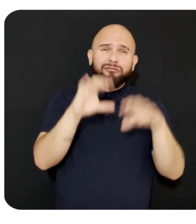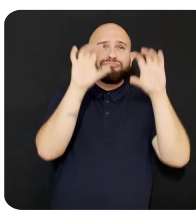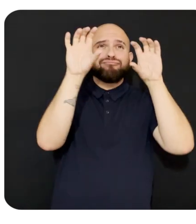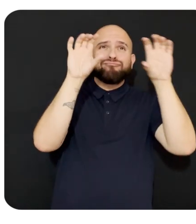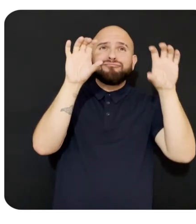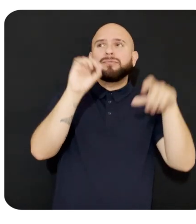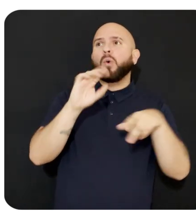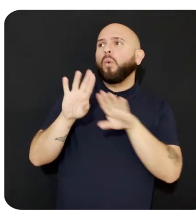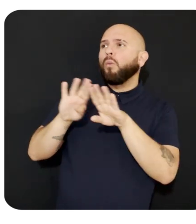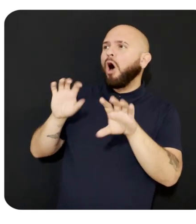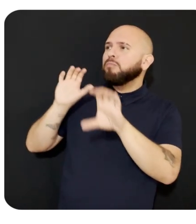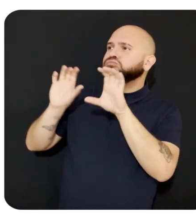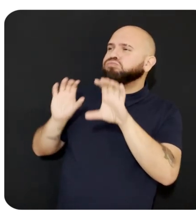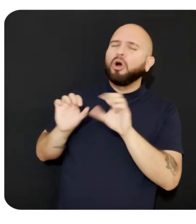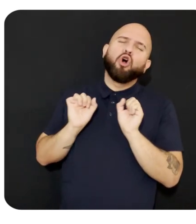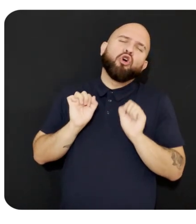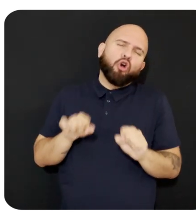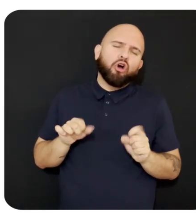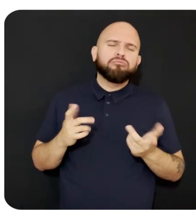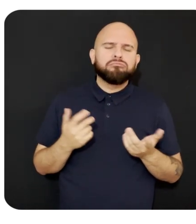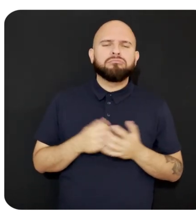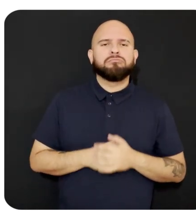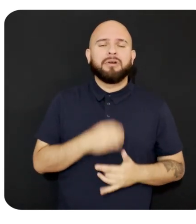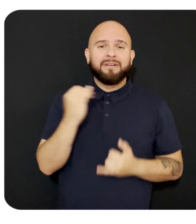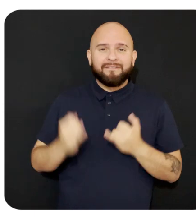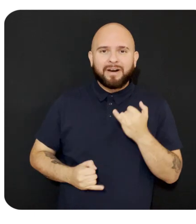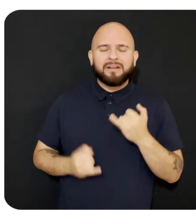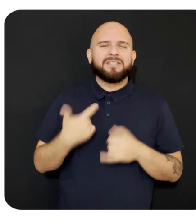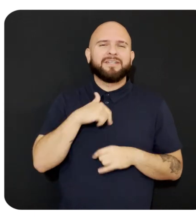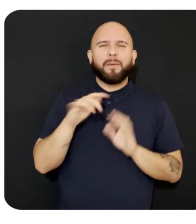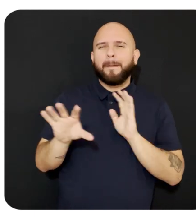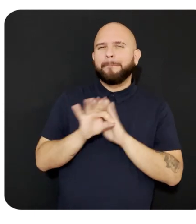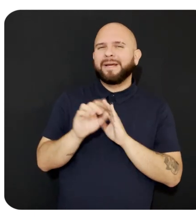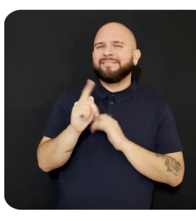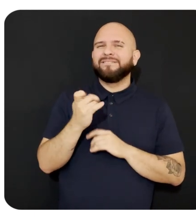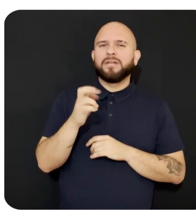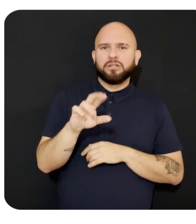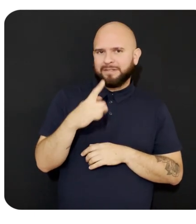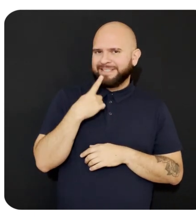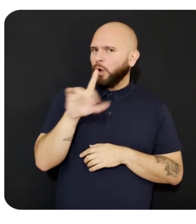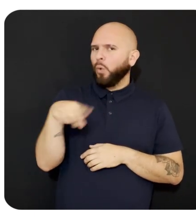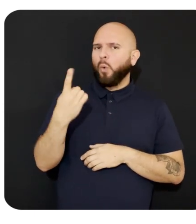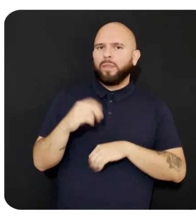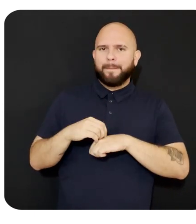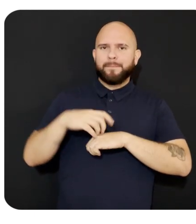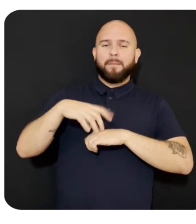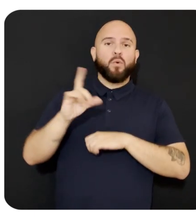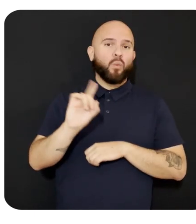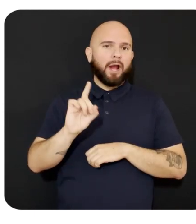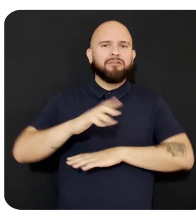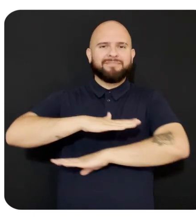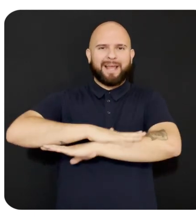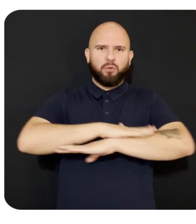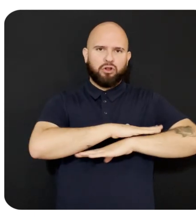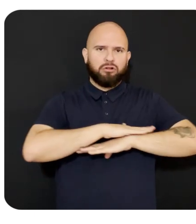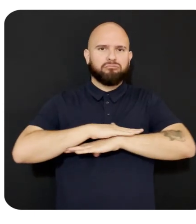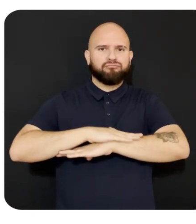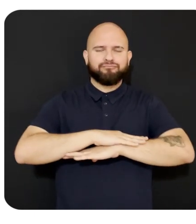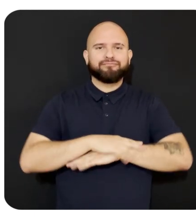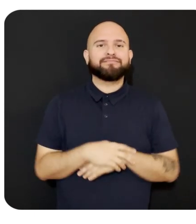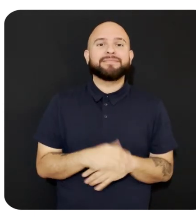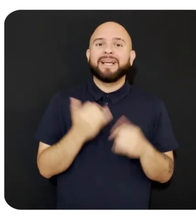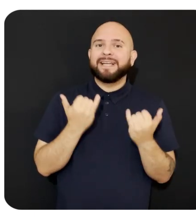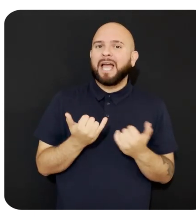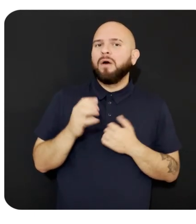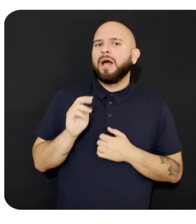walls. Finally, we will select the filter to spawn only on tables. Now, let's go back to the MRUK